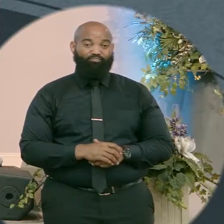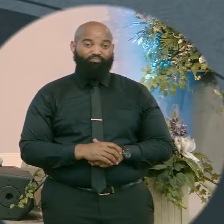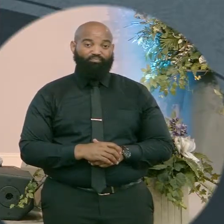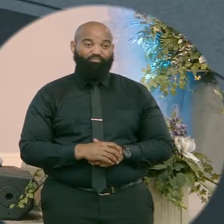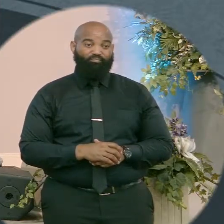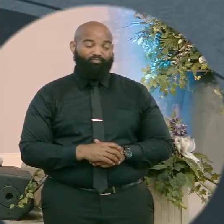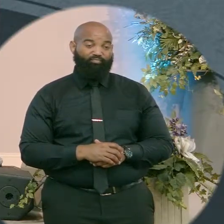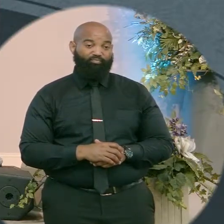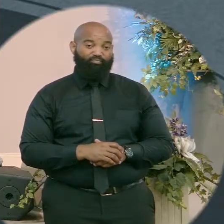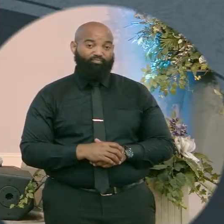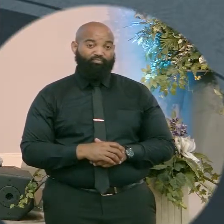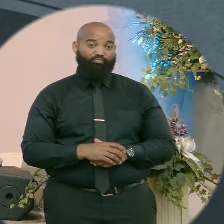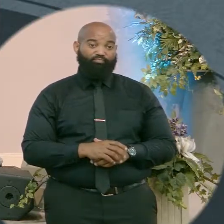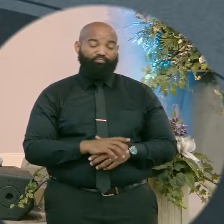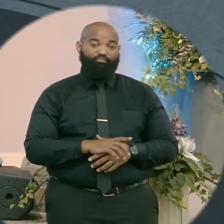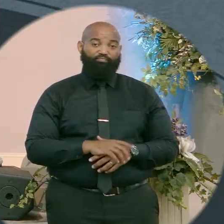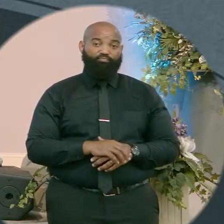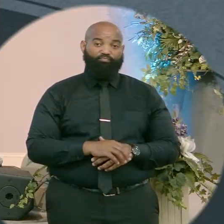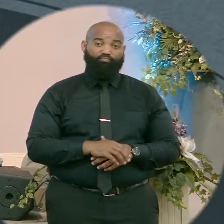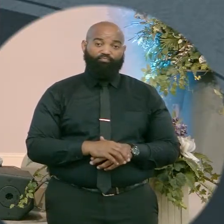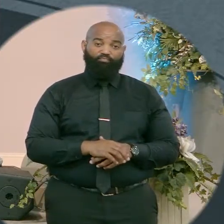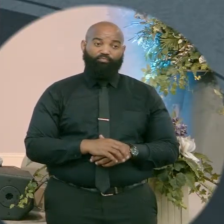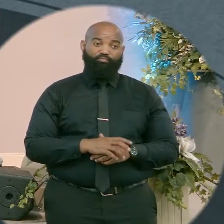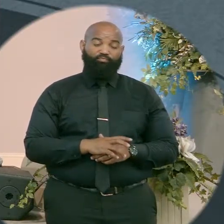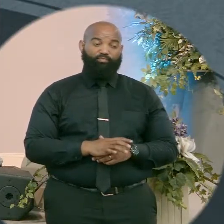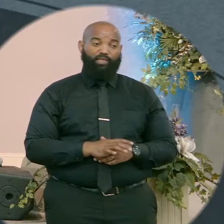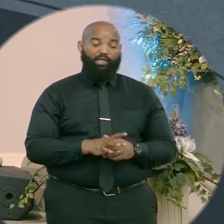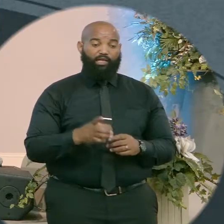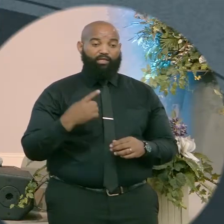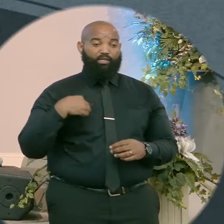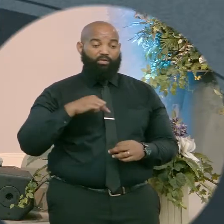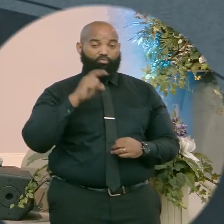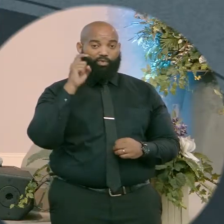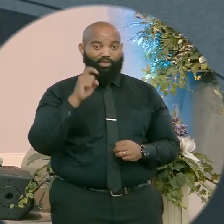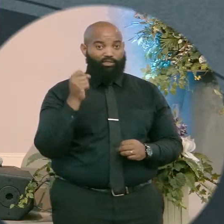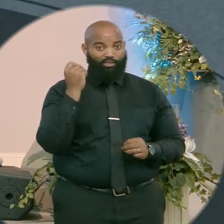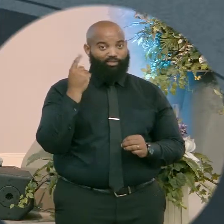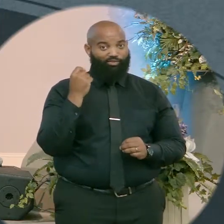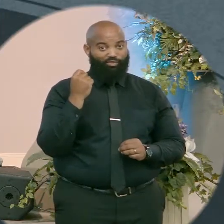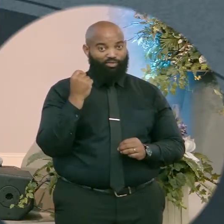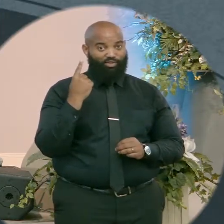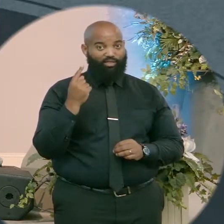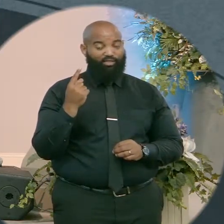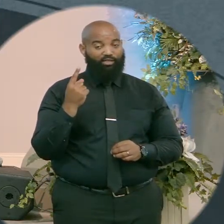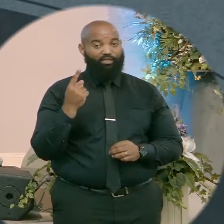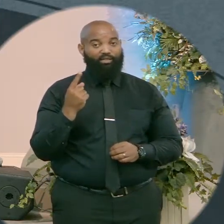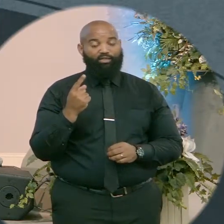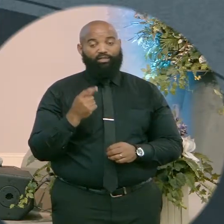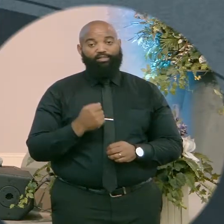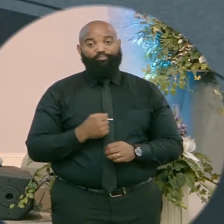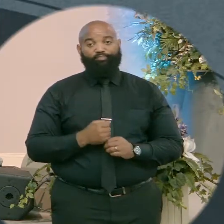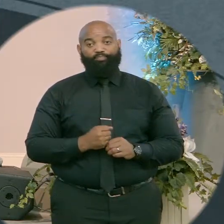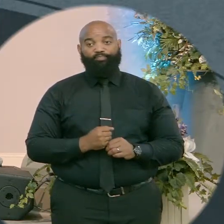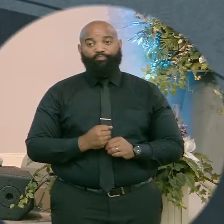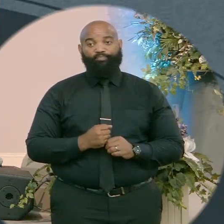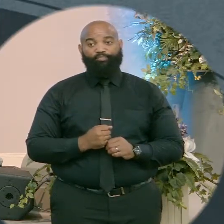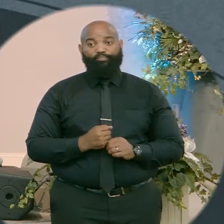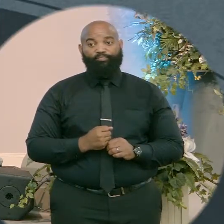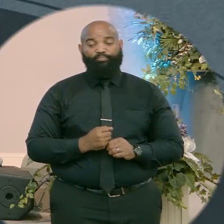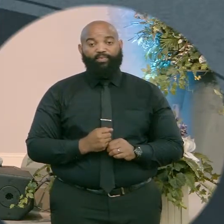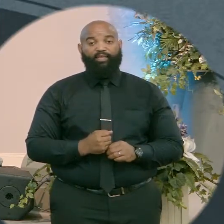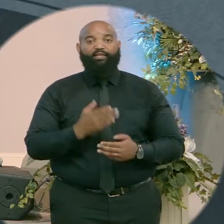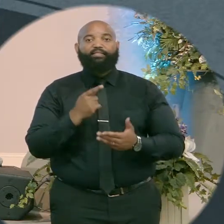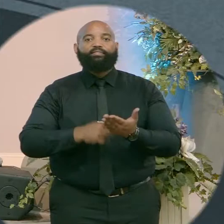And when you think about verse 13, this is so good because we have to see this. If you don't see this, the enemy will make you think you're the only one who go through.